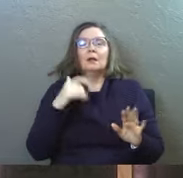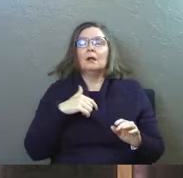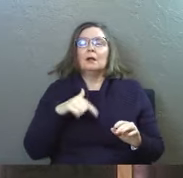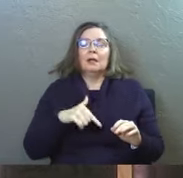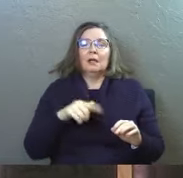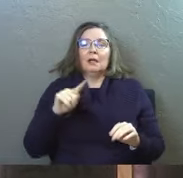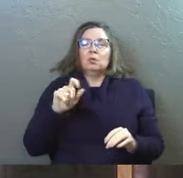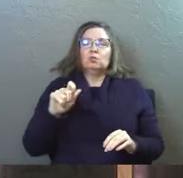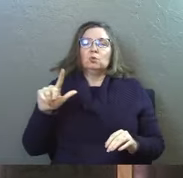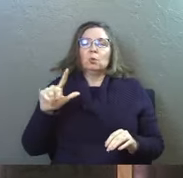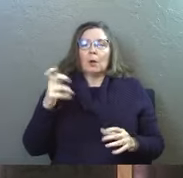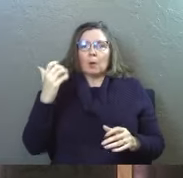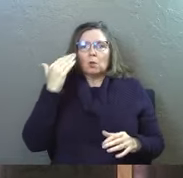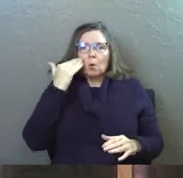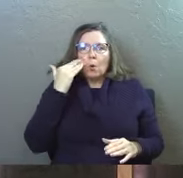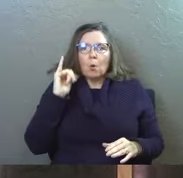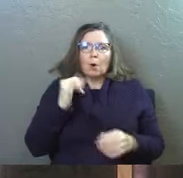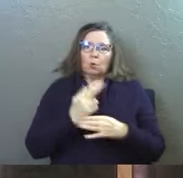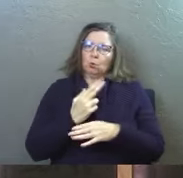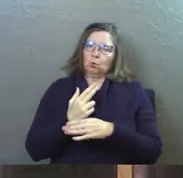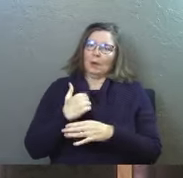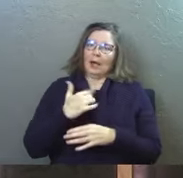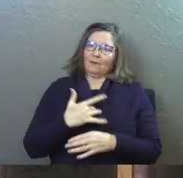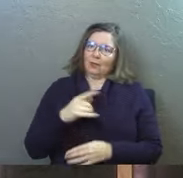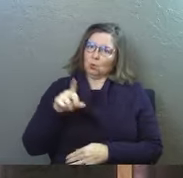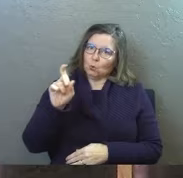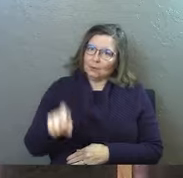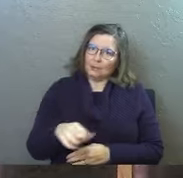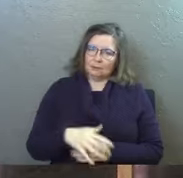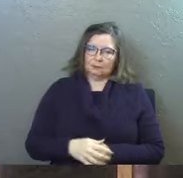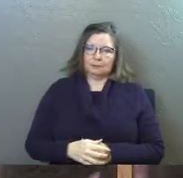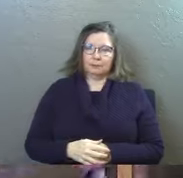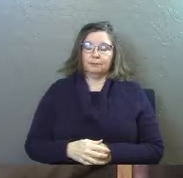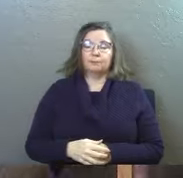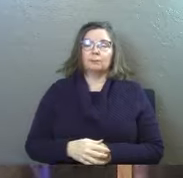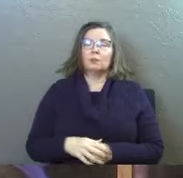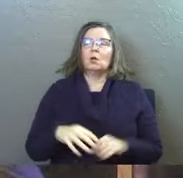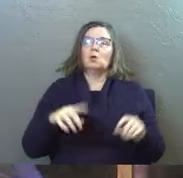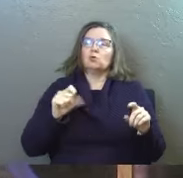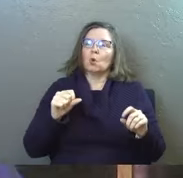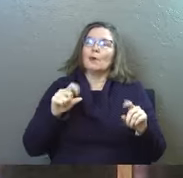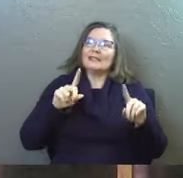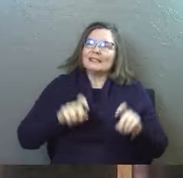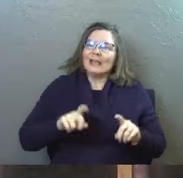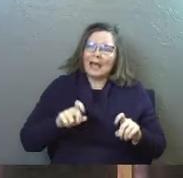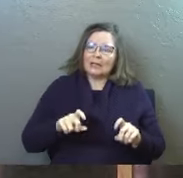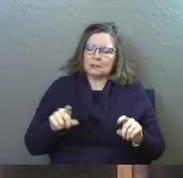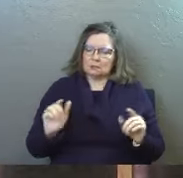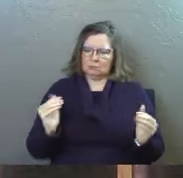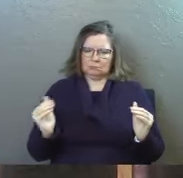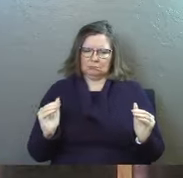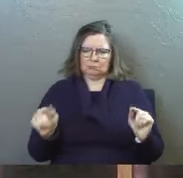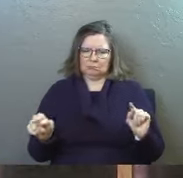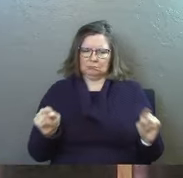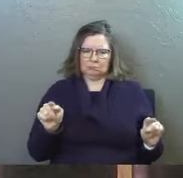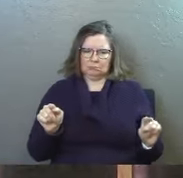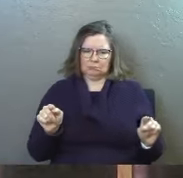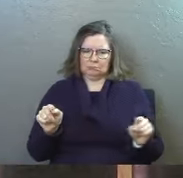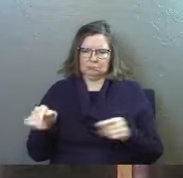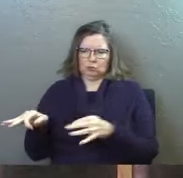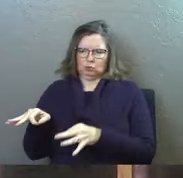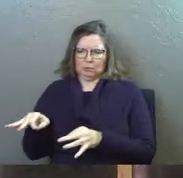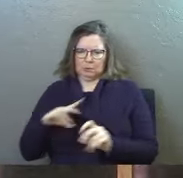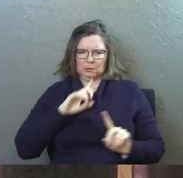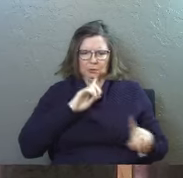this is tool I want you to have on your tool belt I feel like you need this so test it so test it is it commanded somewhere